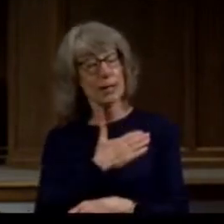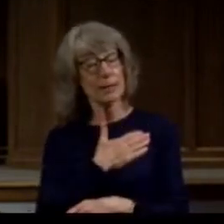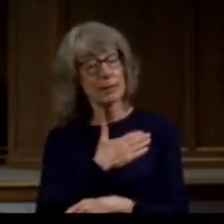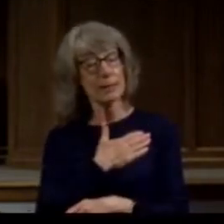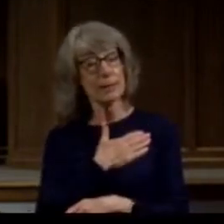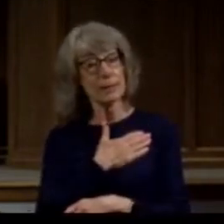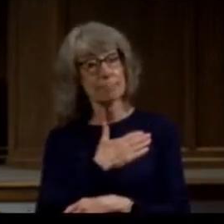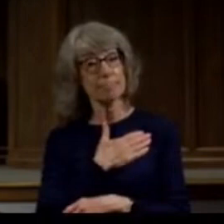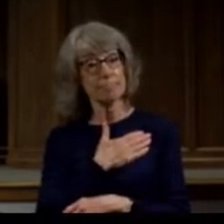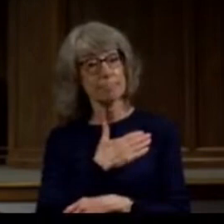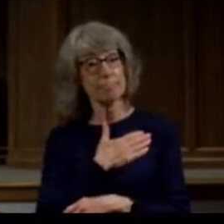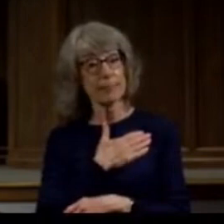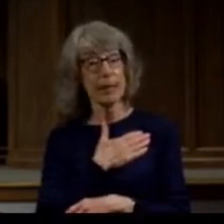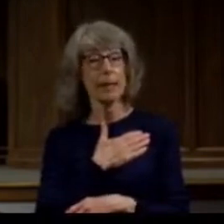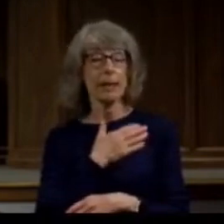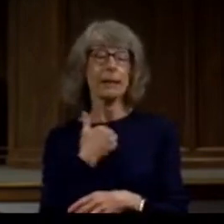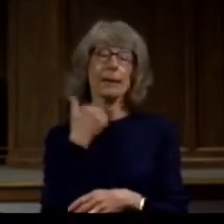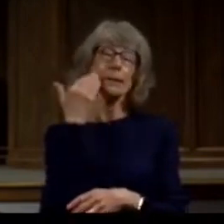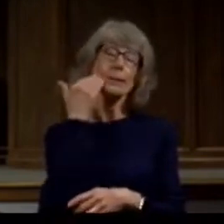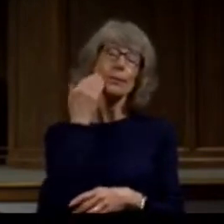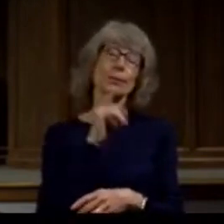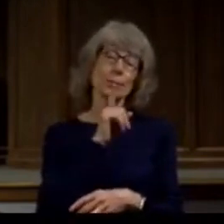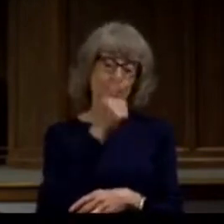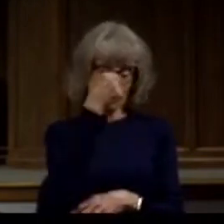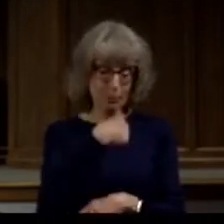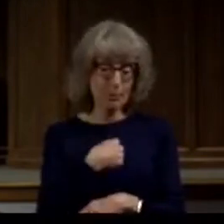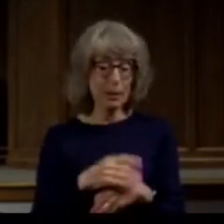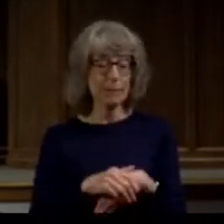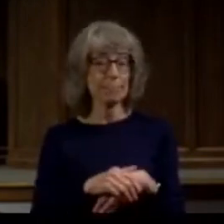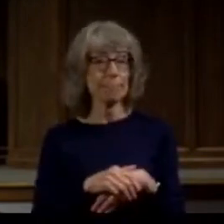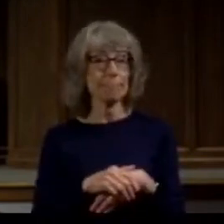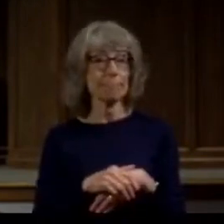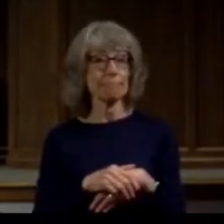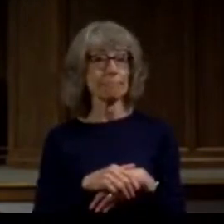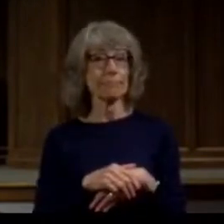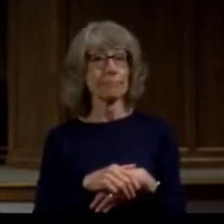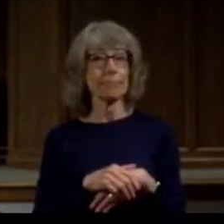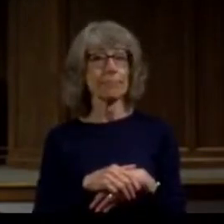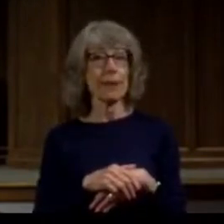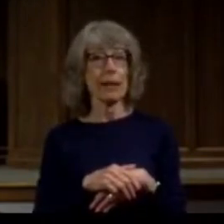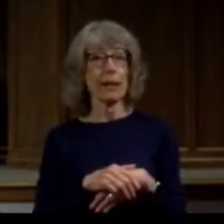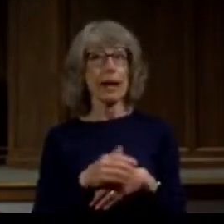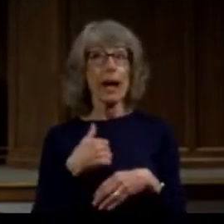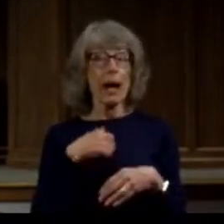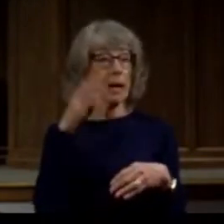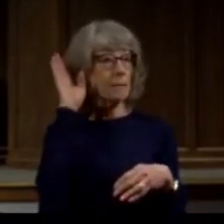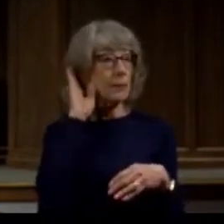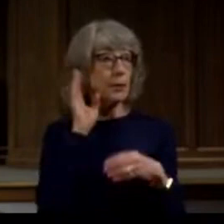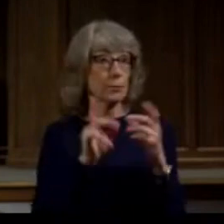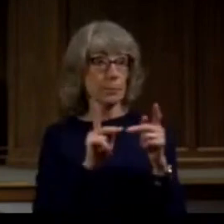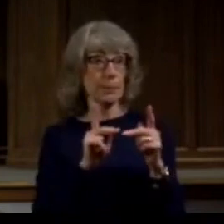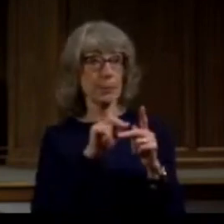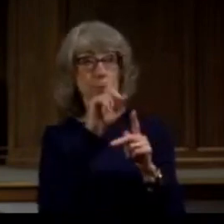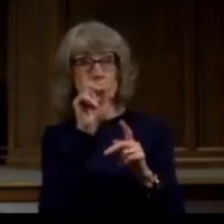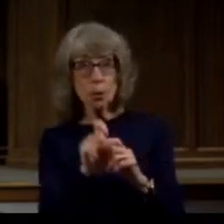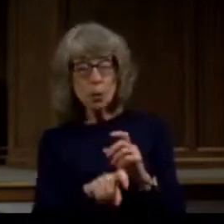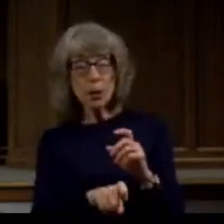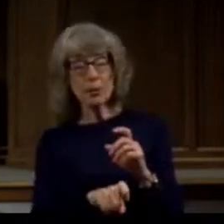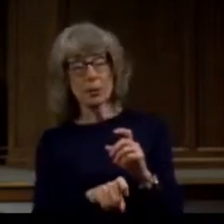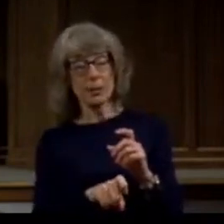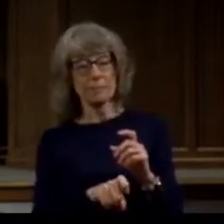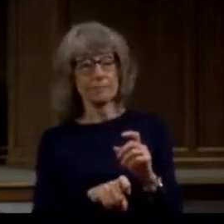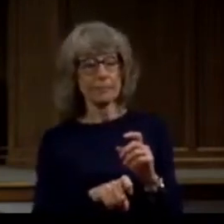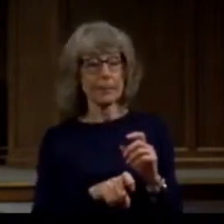I know it's true for me I know without question I've hurt people in this church both intentionally and